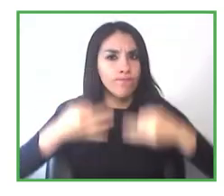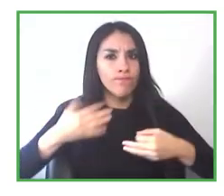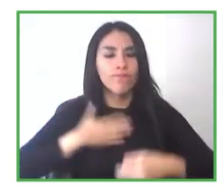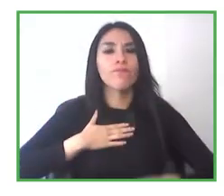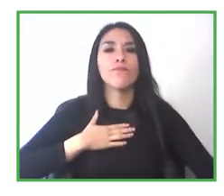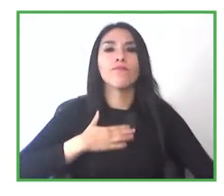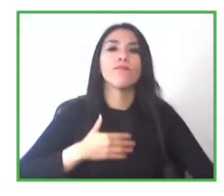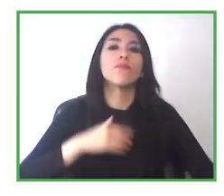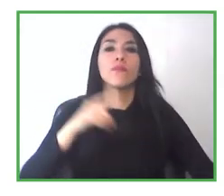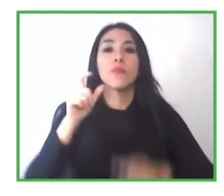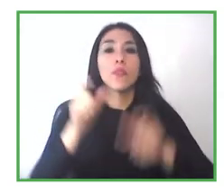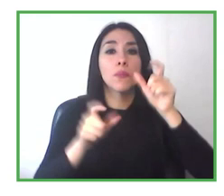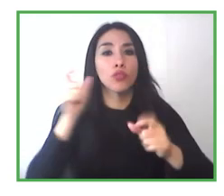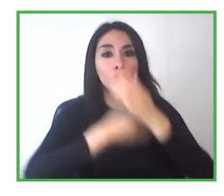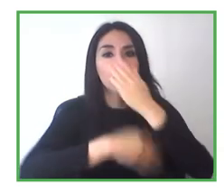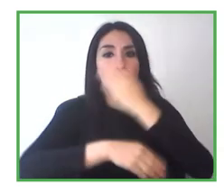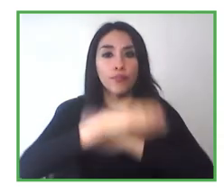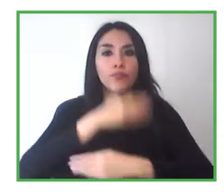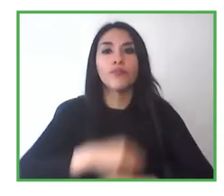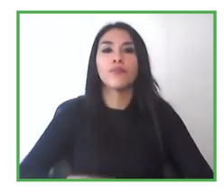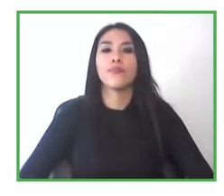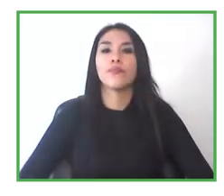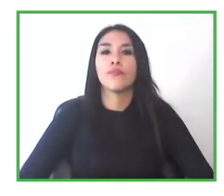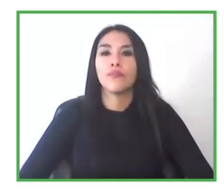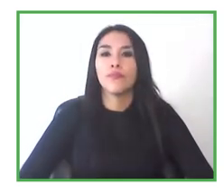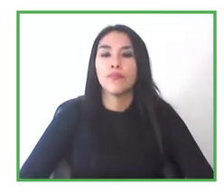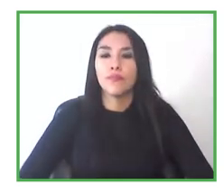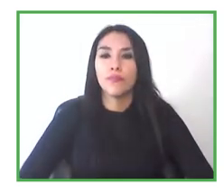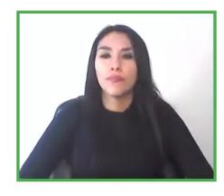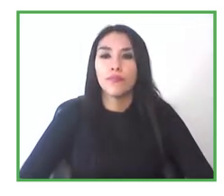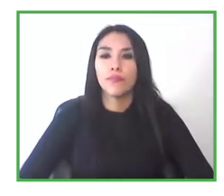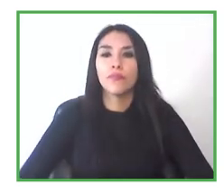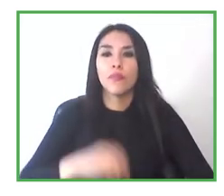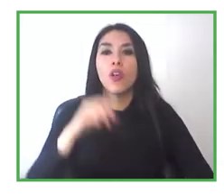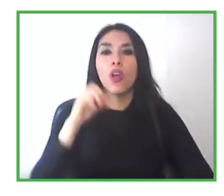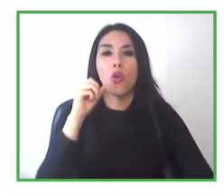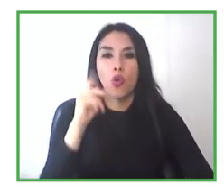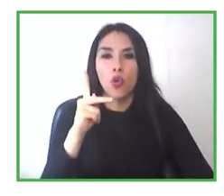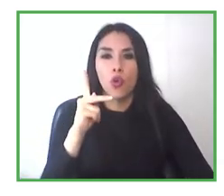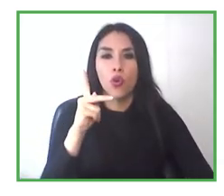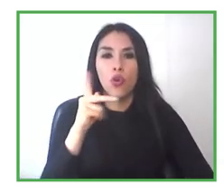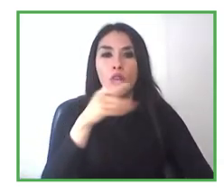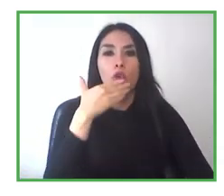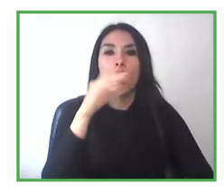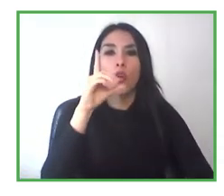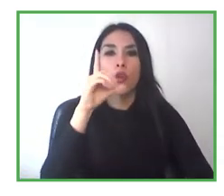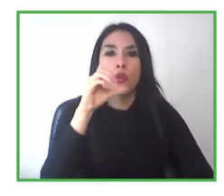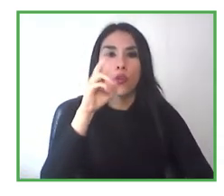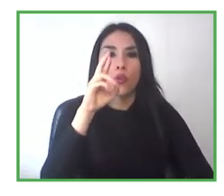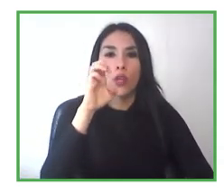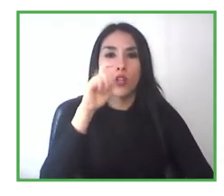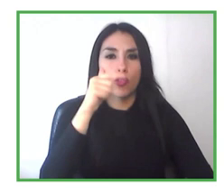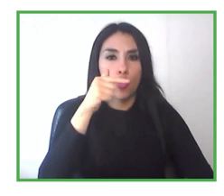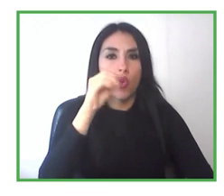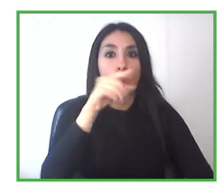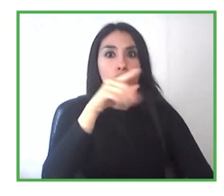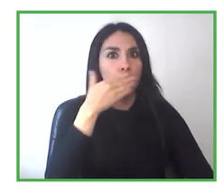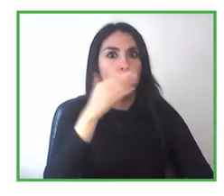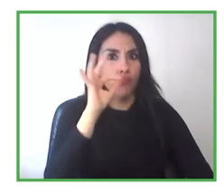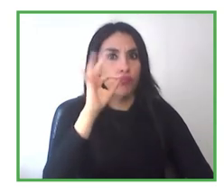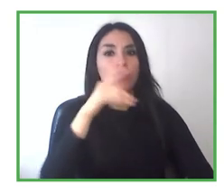disabilities? Well, Loreto, I can answer a little bit of this. Our follow up process,